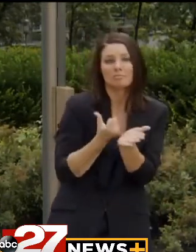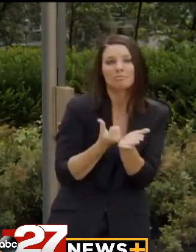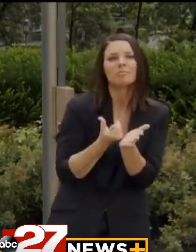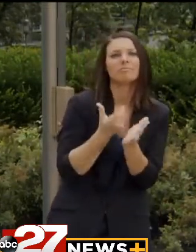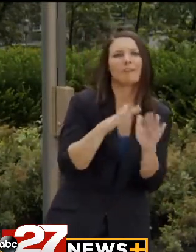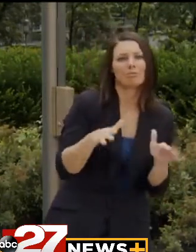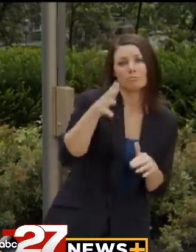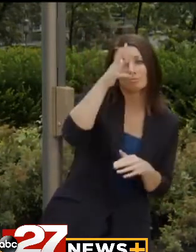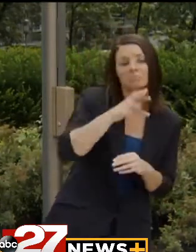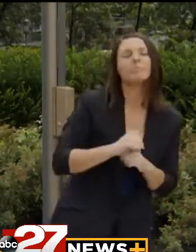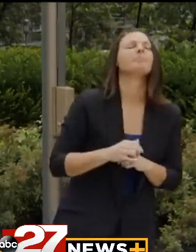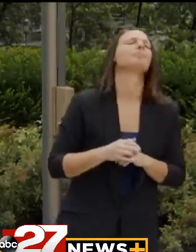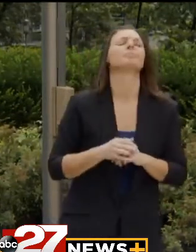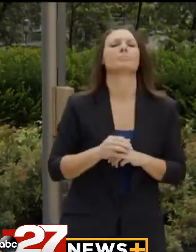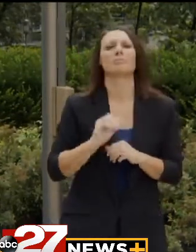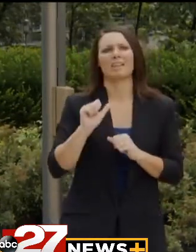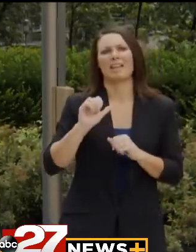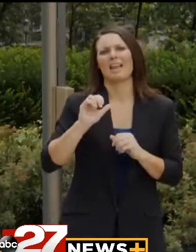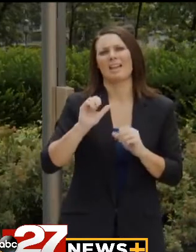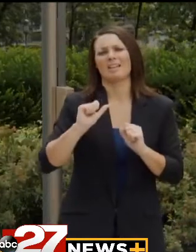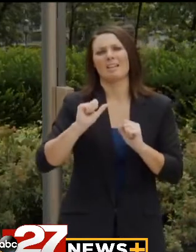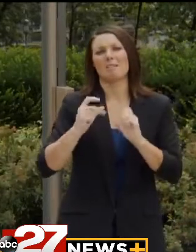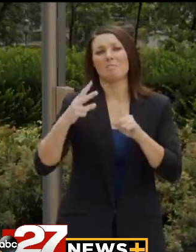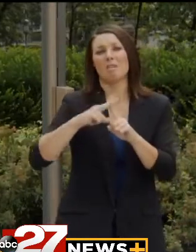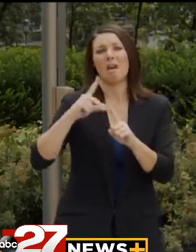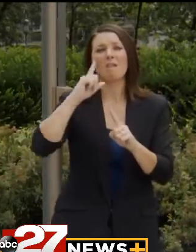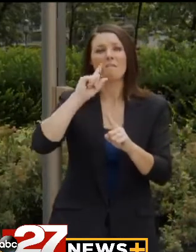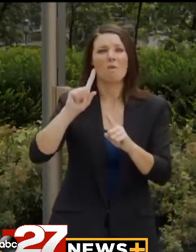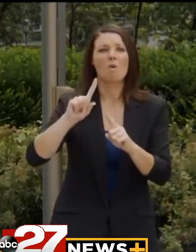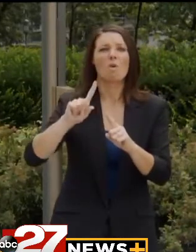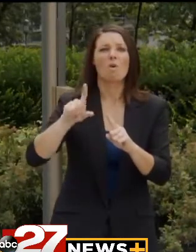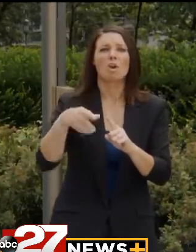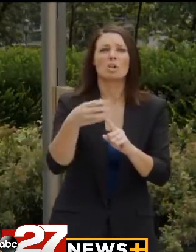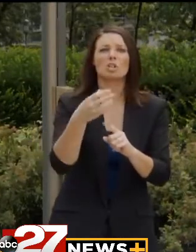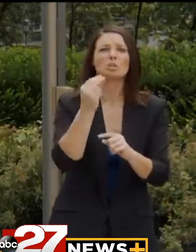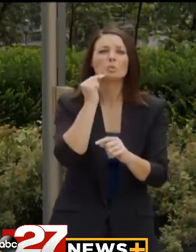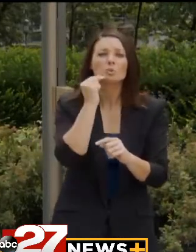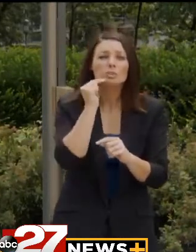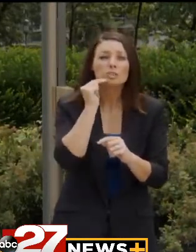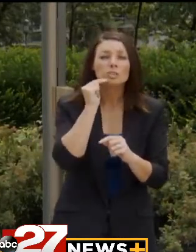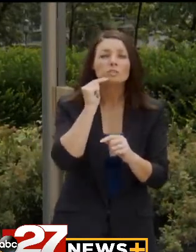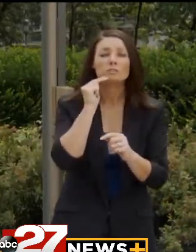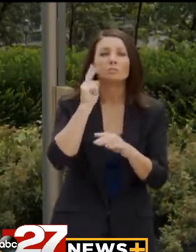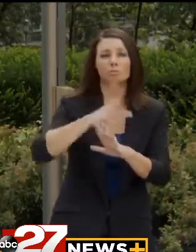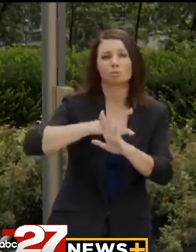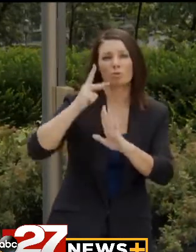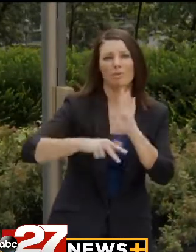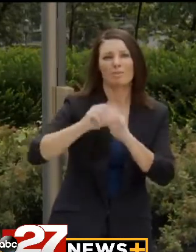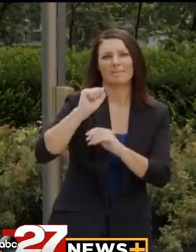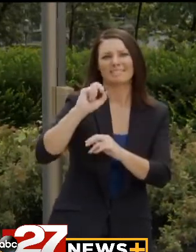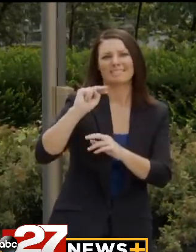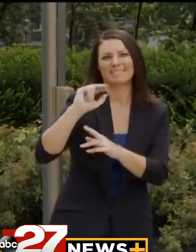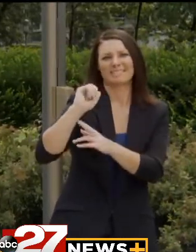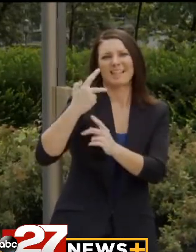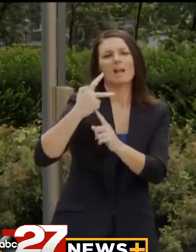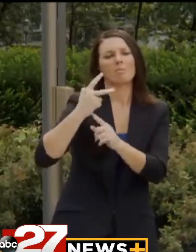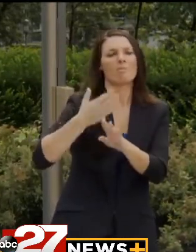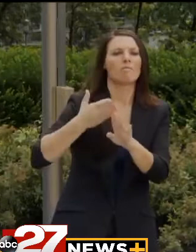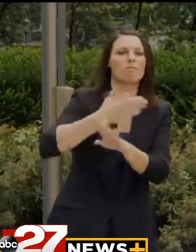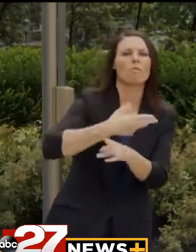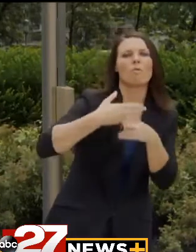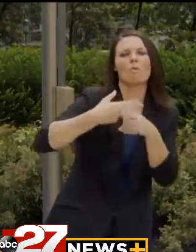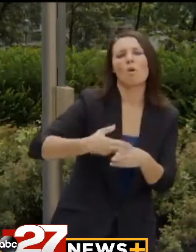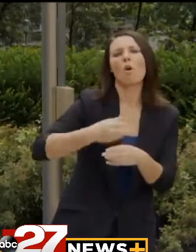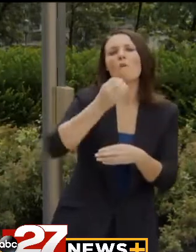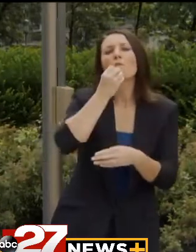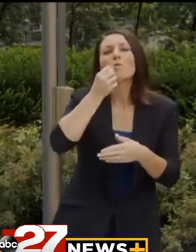Pennsylvanians can also apply for the Supplemental Nutrition Assistance Program, SNAP, also formerly known as food stamps, to be